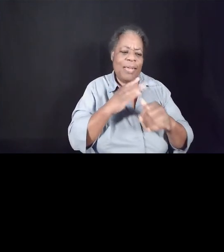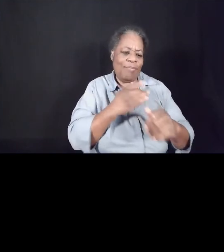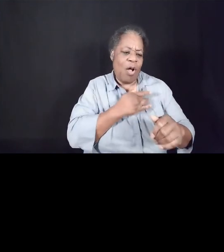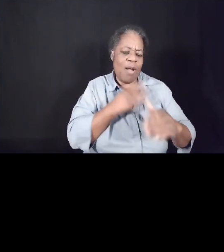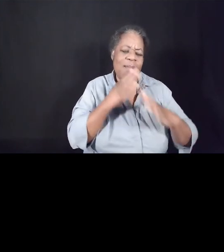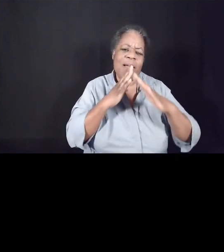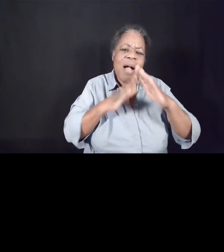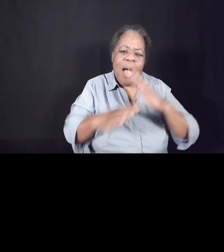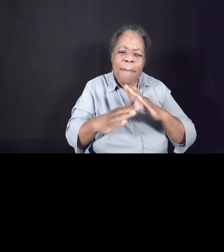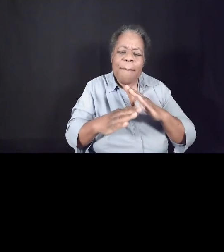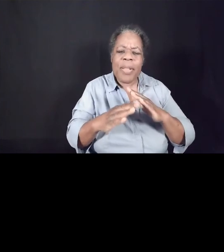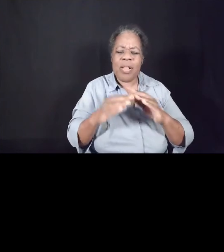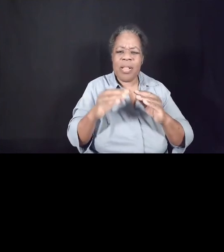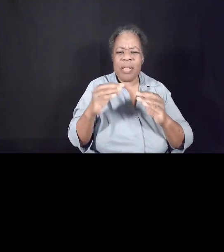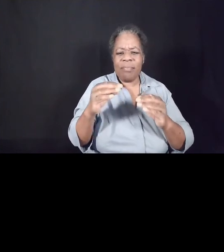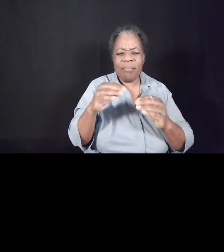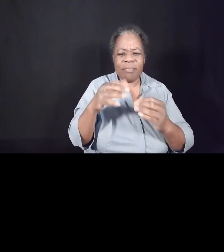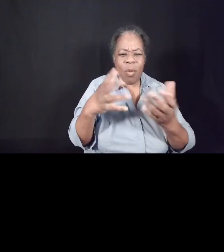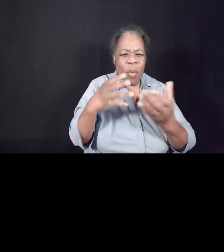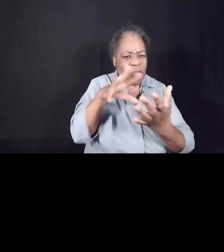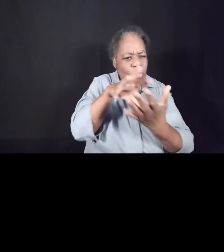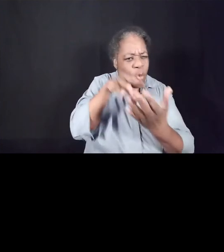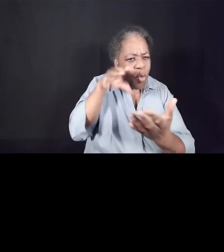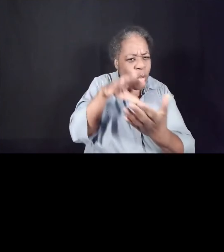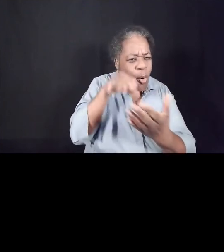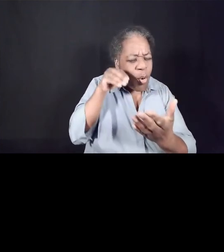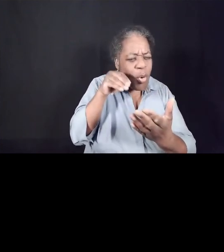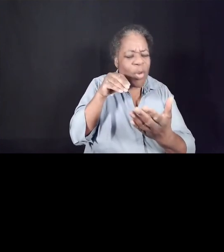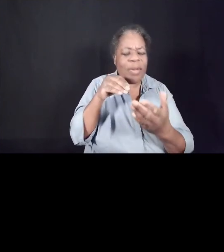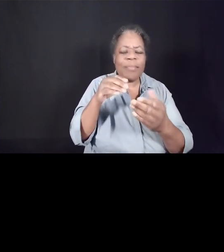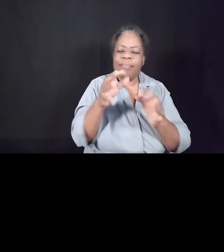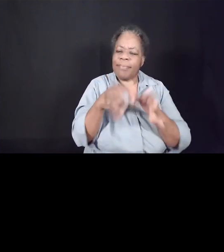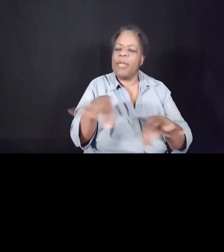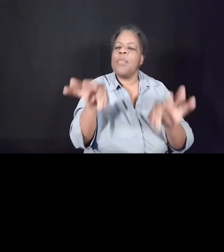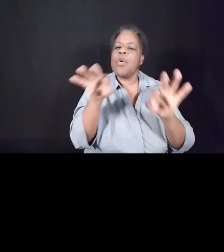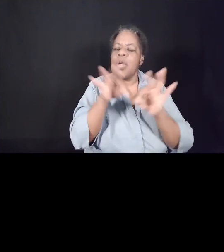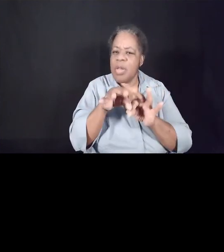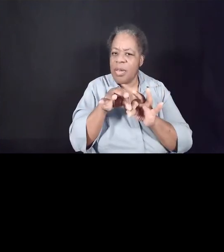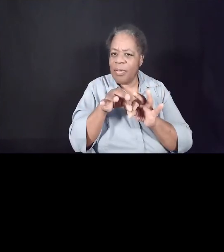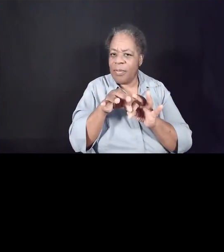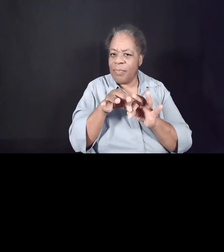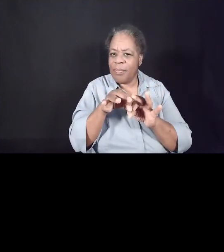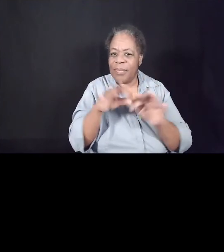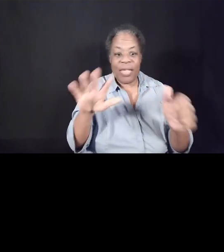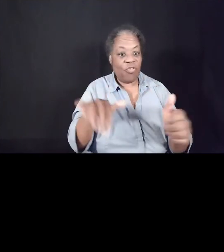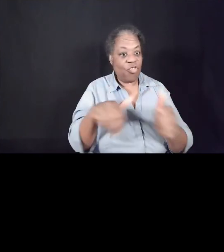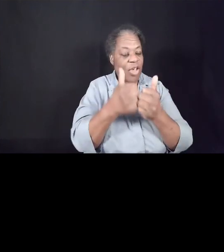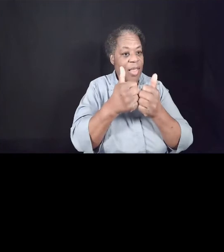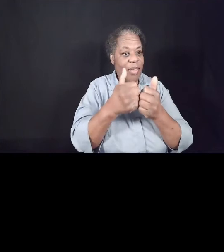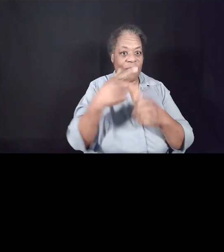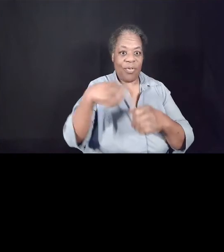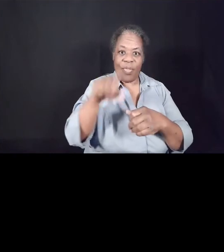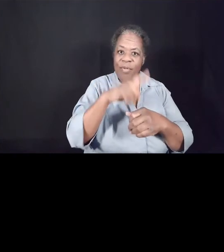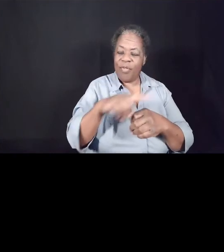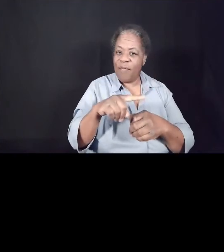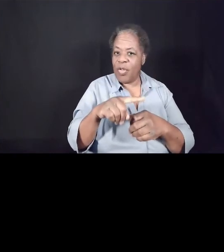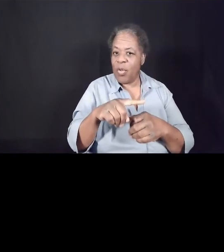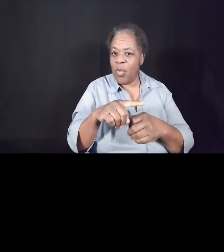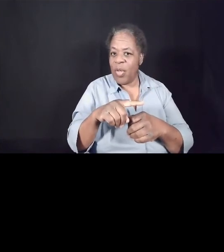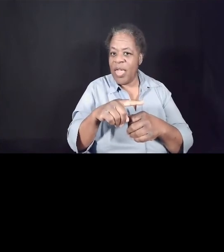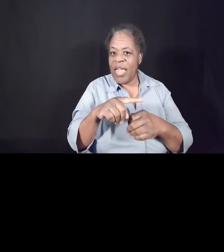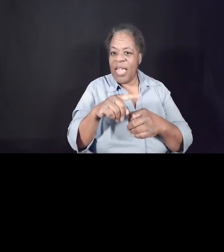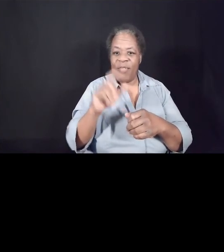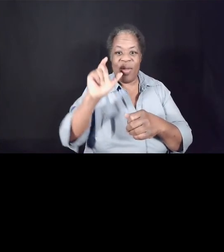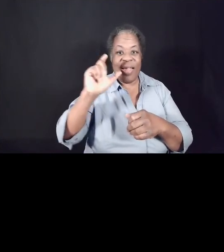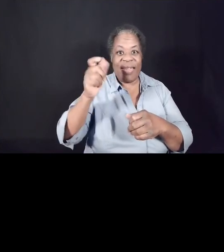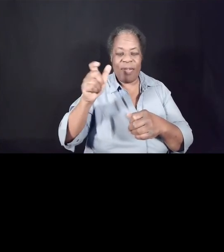learner's posture will go a long, long way. I would challenge those of you that if you scroll through your Instagram account